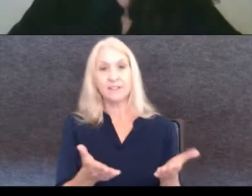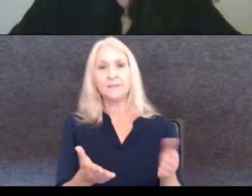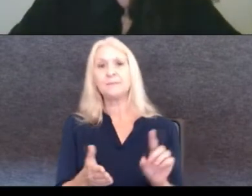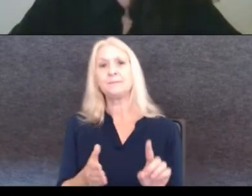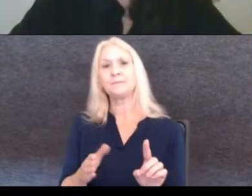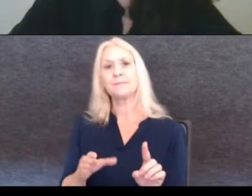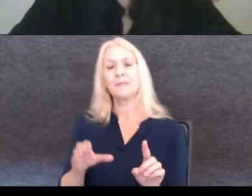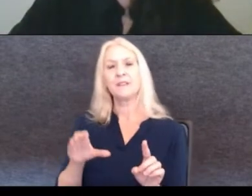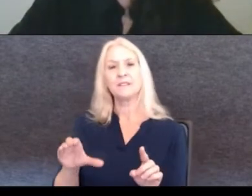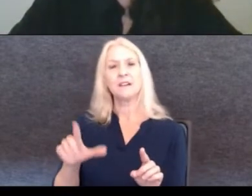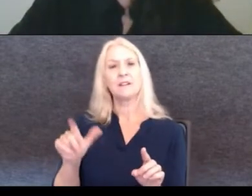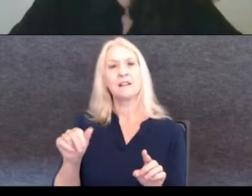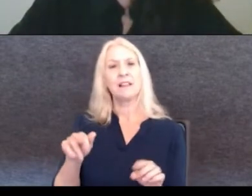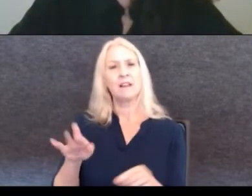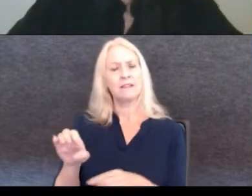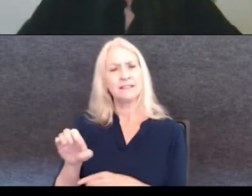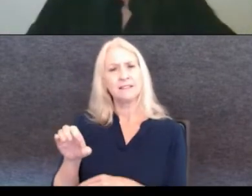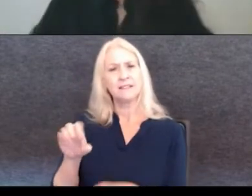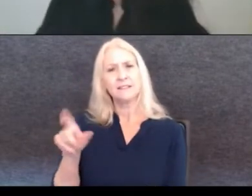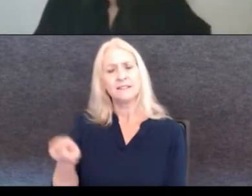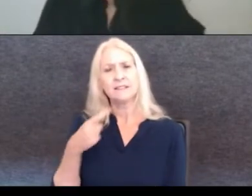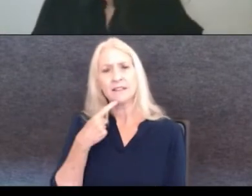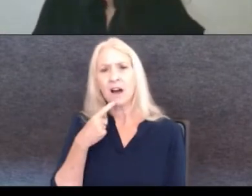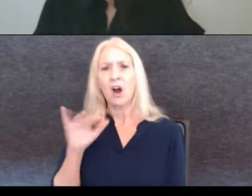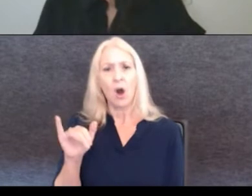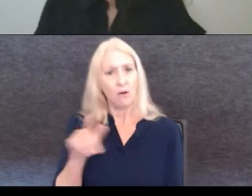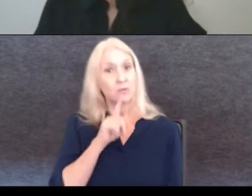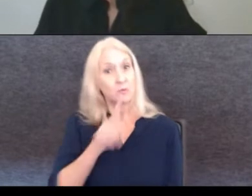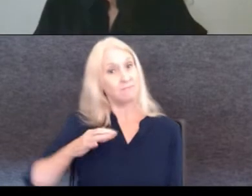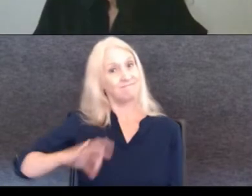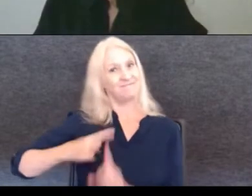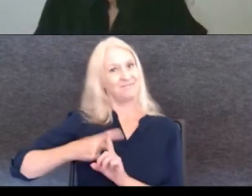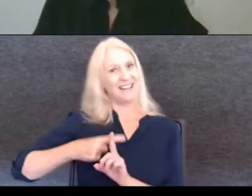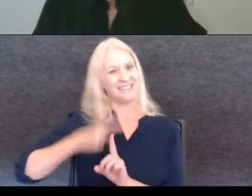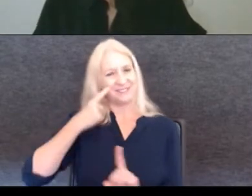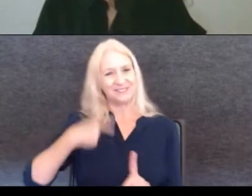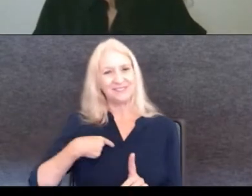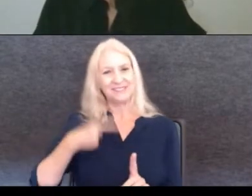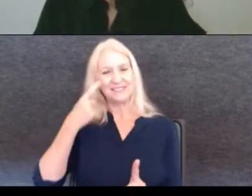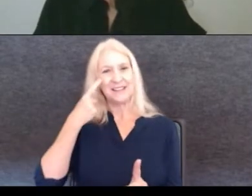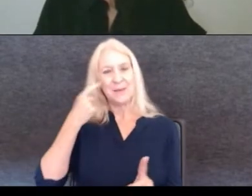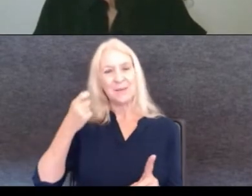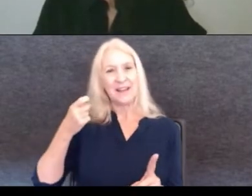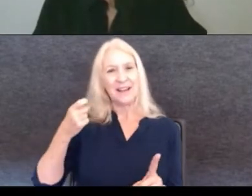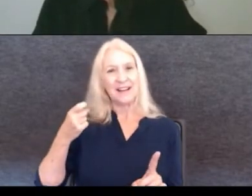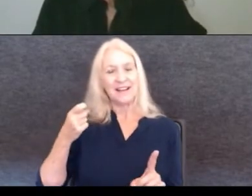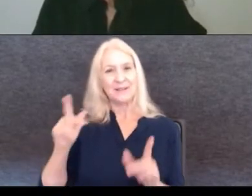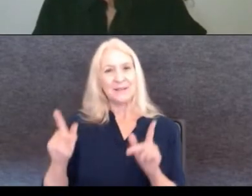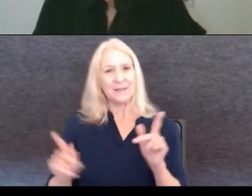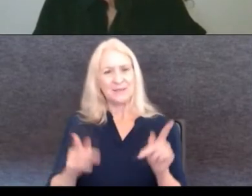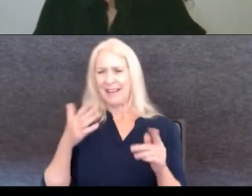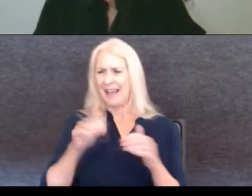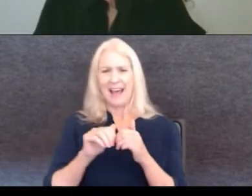so you, at some point you realized, oh, this is an advantage, right? Because they're, they're students who are thinking, how did she make